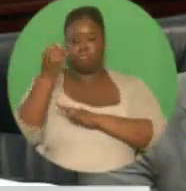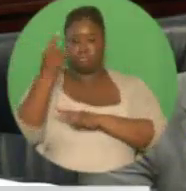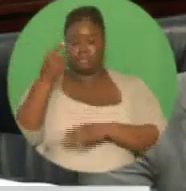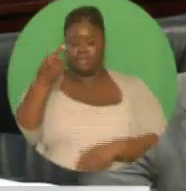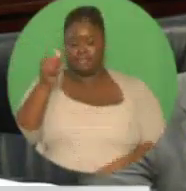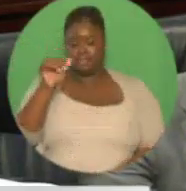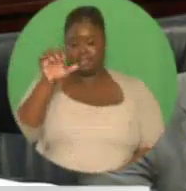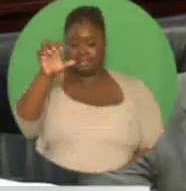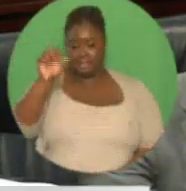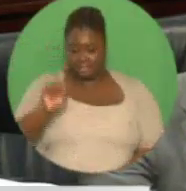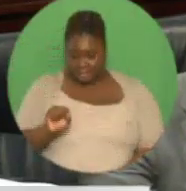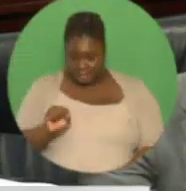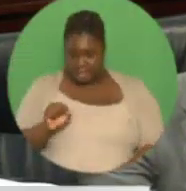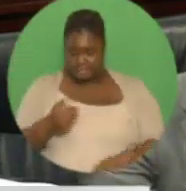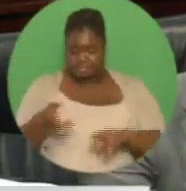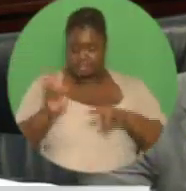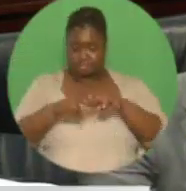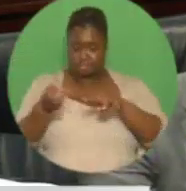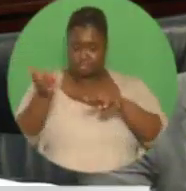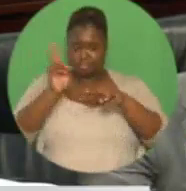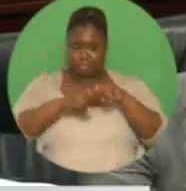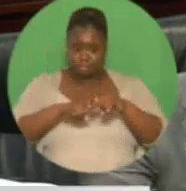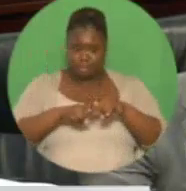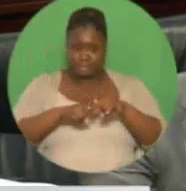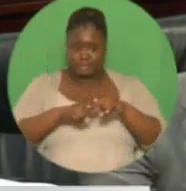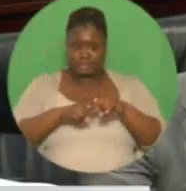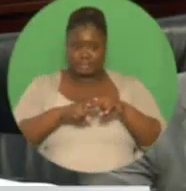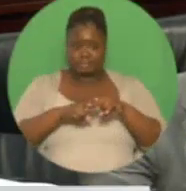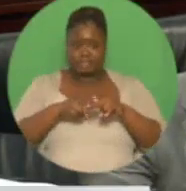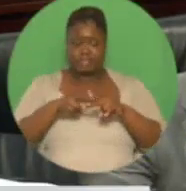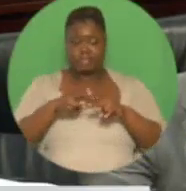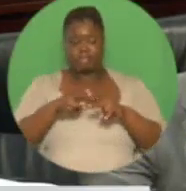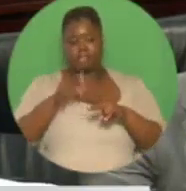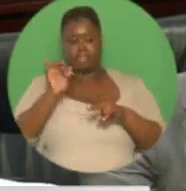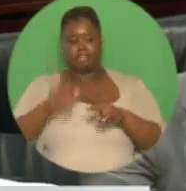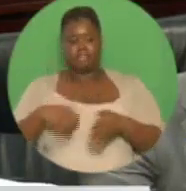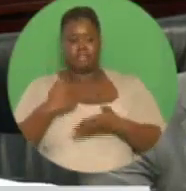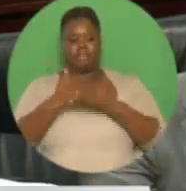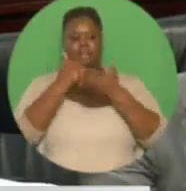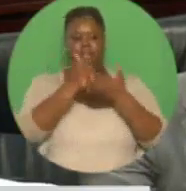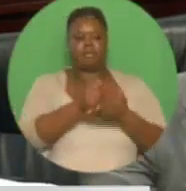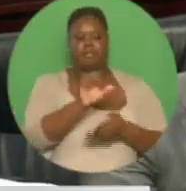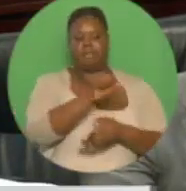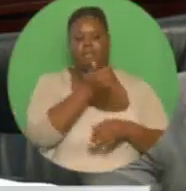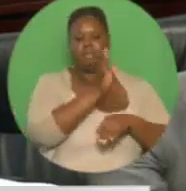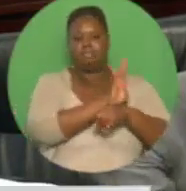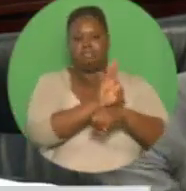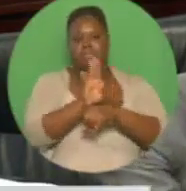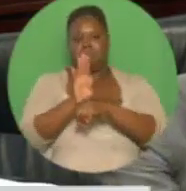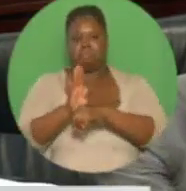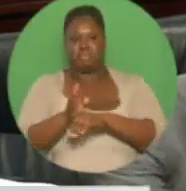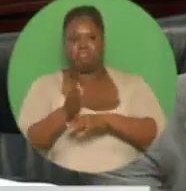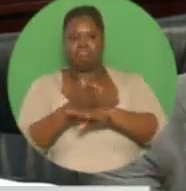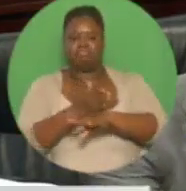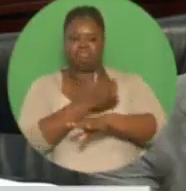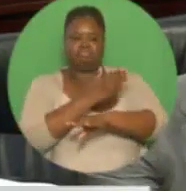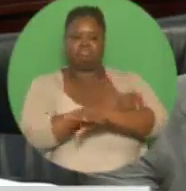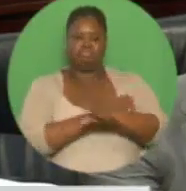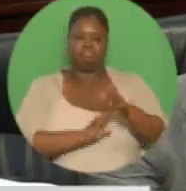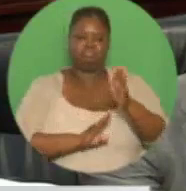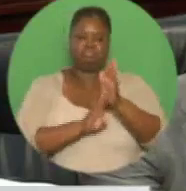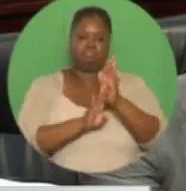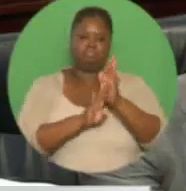buoyancy in oil prices are driving the recovery and growth in other sectors. We are capitalizing on this window of opportunity.